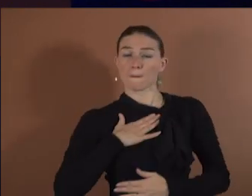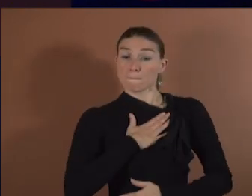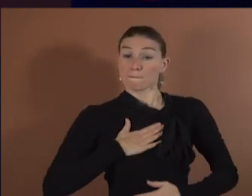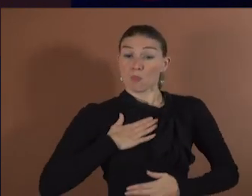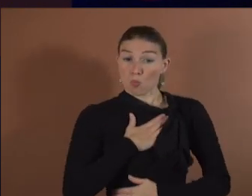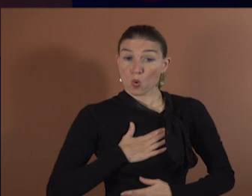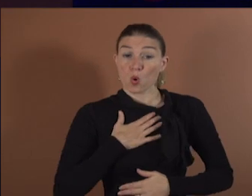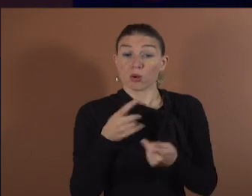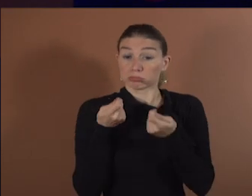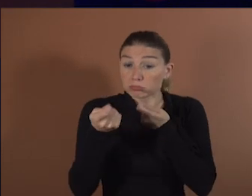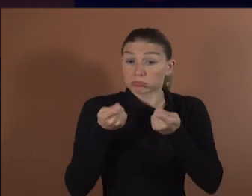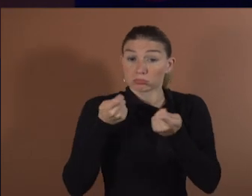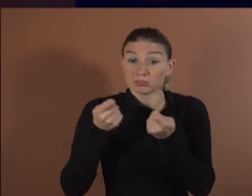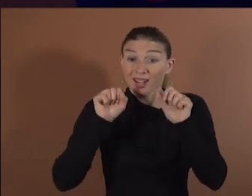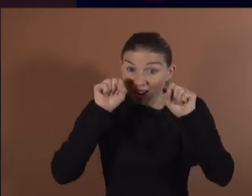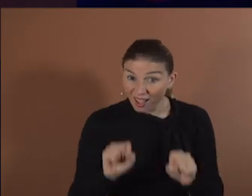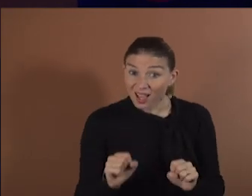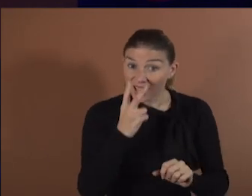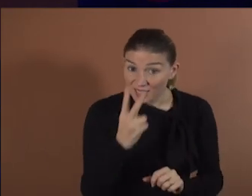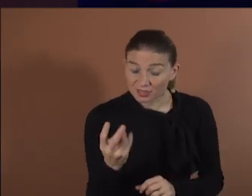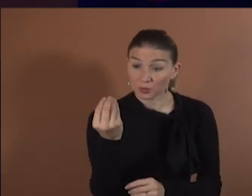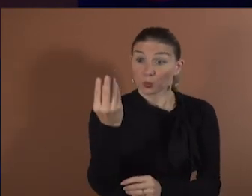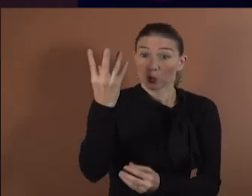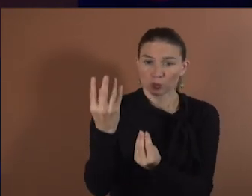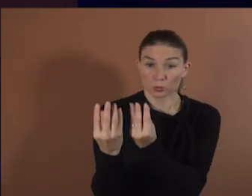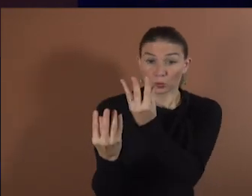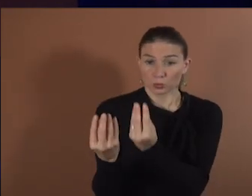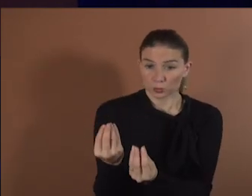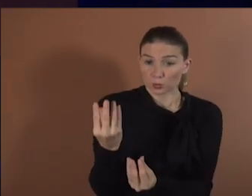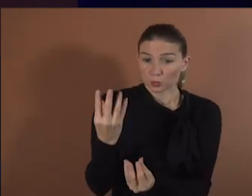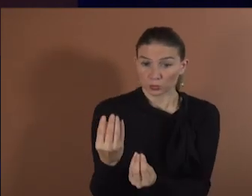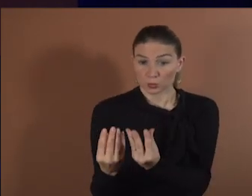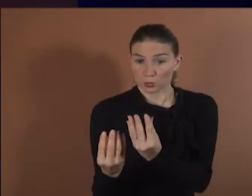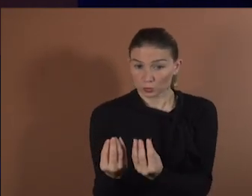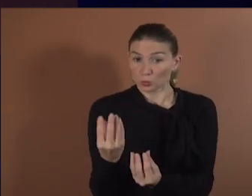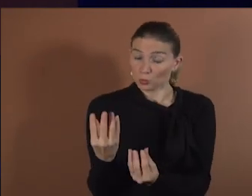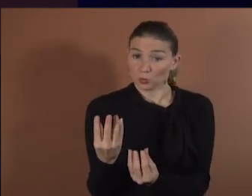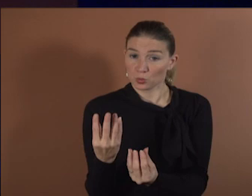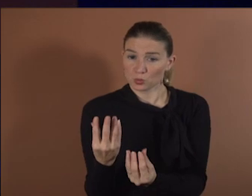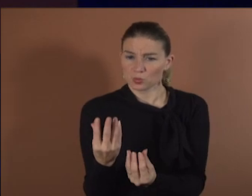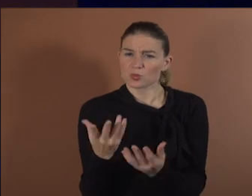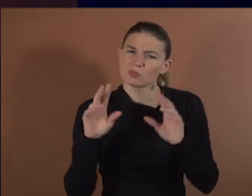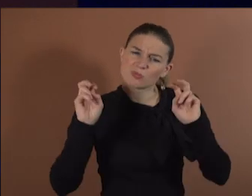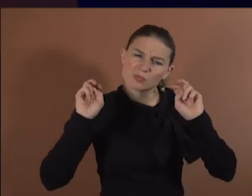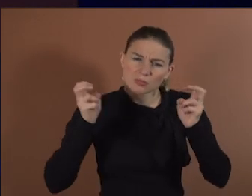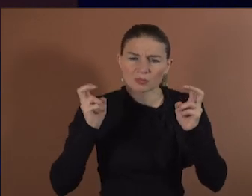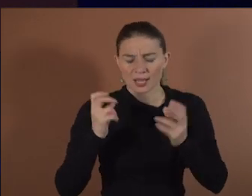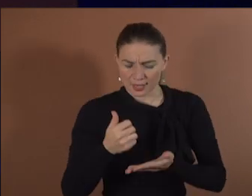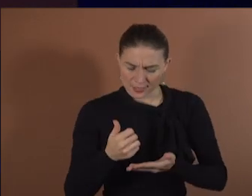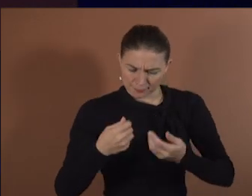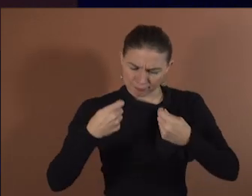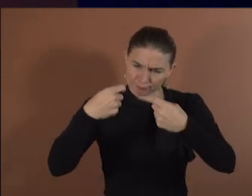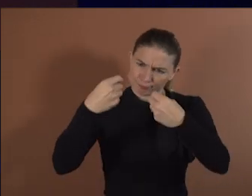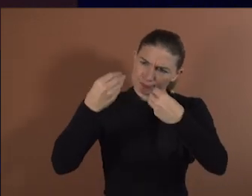up and down, what you show me there. So, they learned to treat themselves to some extent, to get the feeling back of control